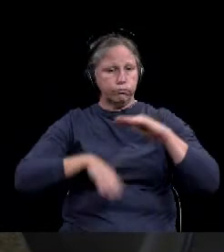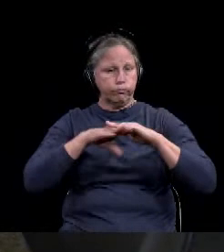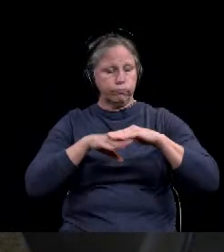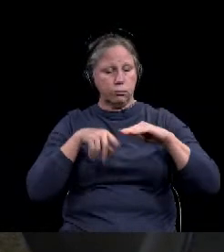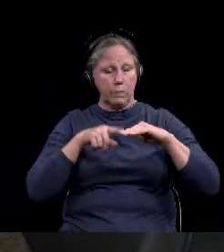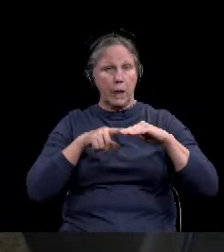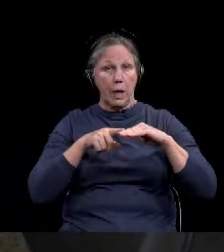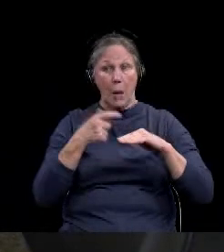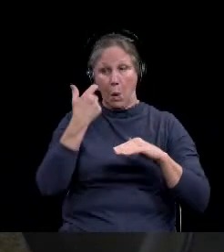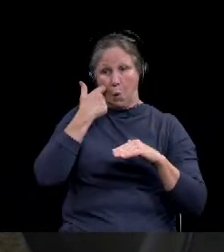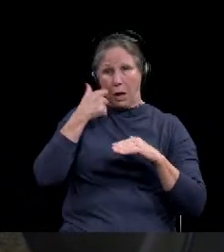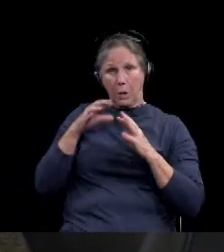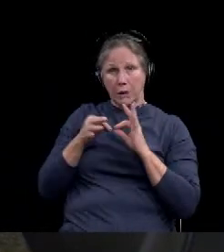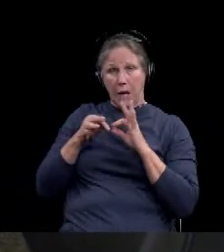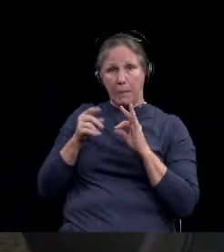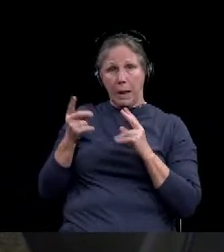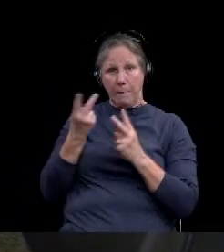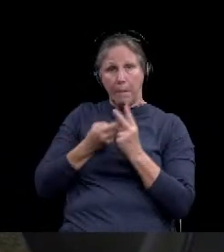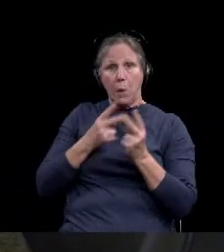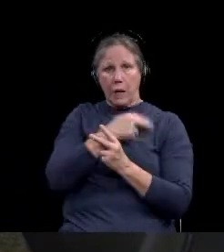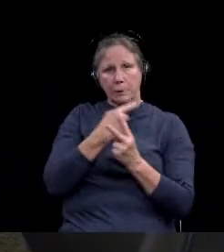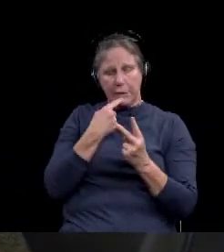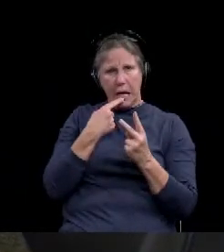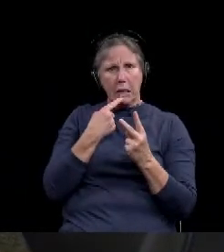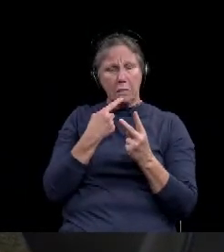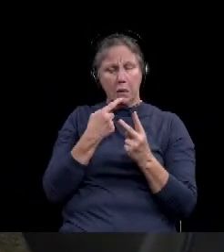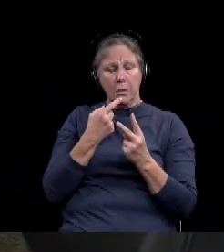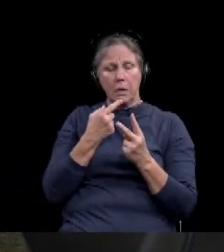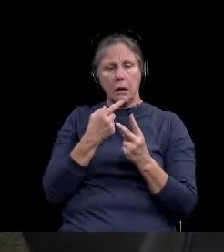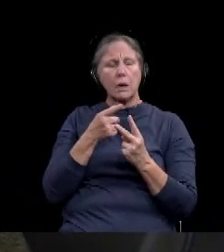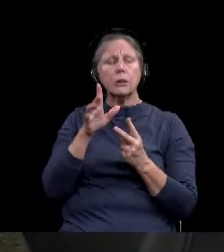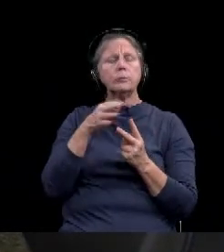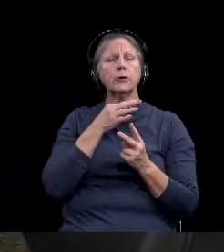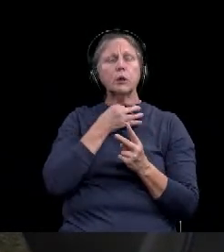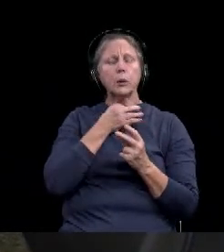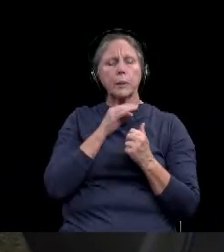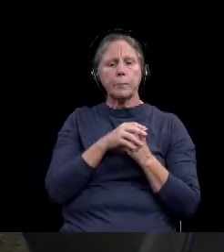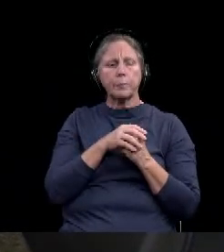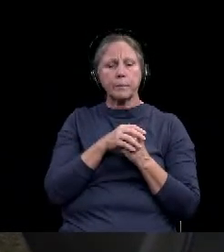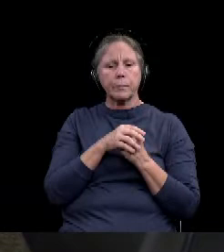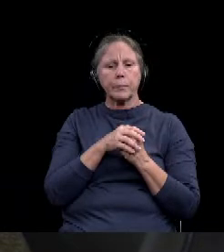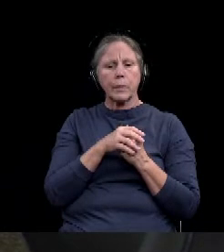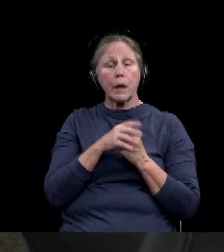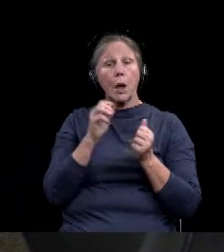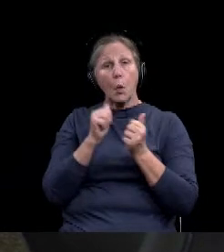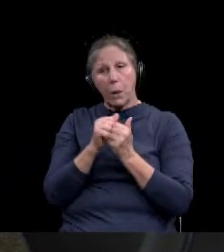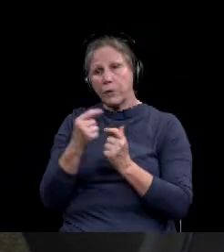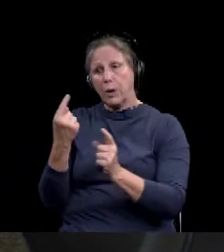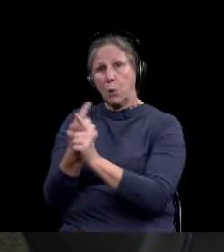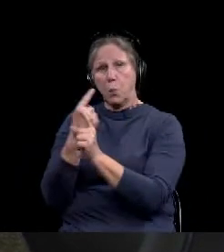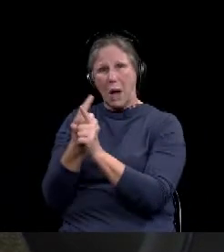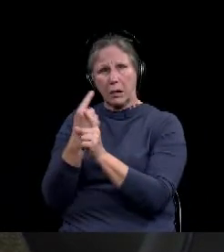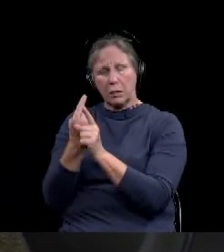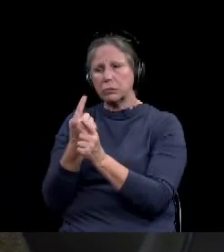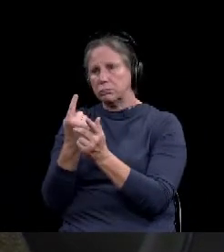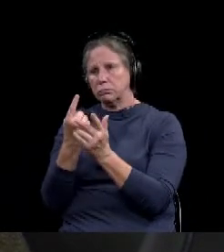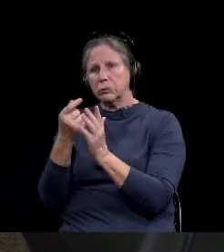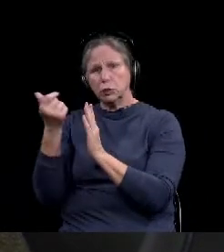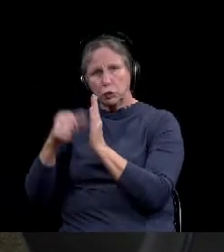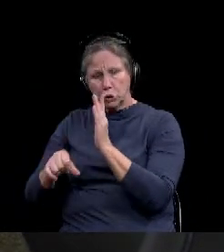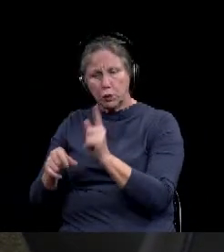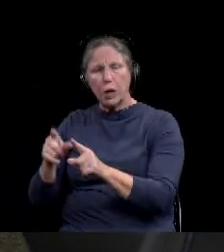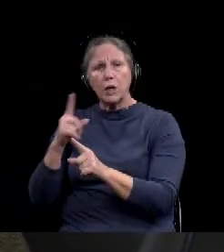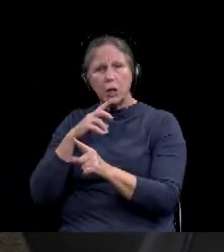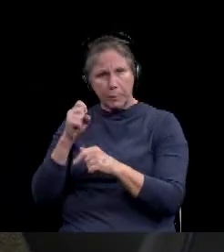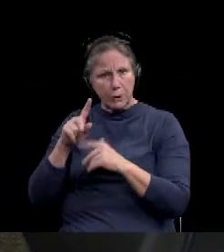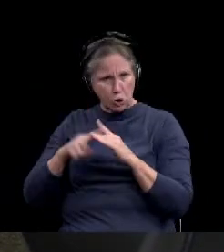that was mentioned early on by both hospitals. Uh, I just know with, with elective procedures, I know that you guys had already been practicing this a